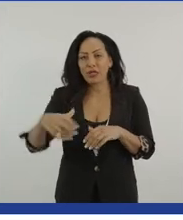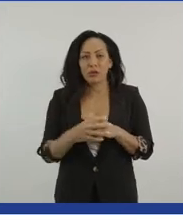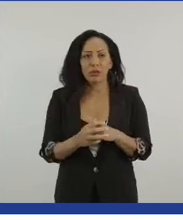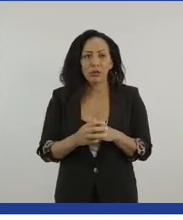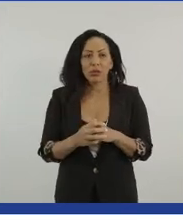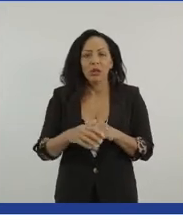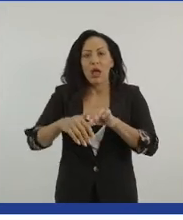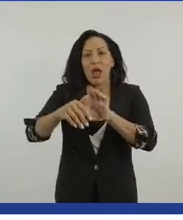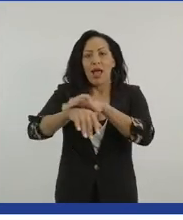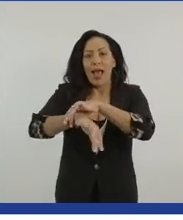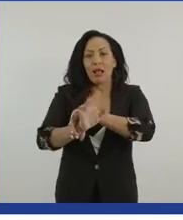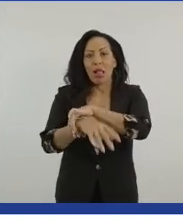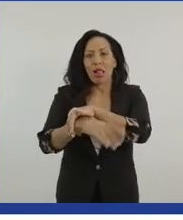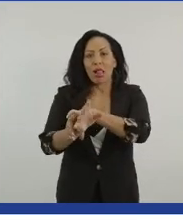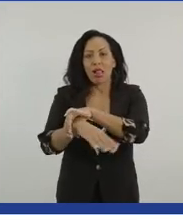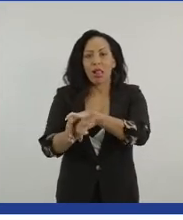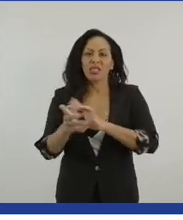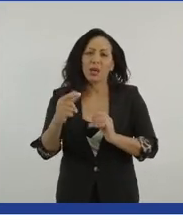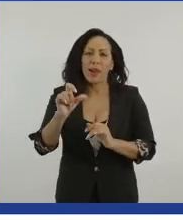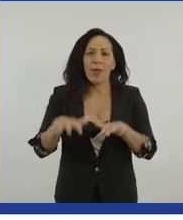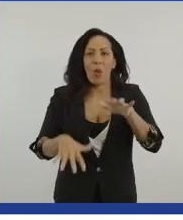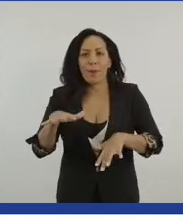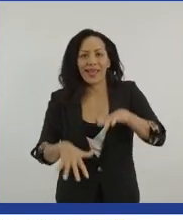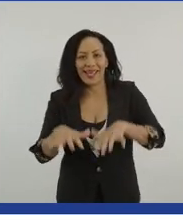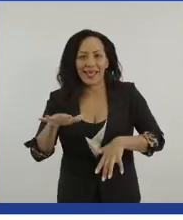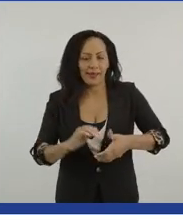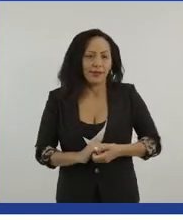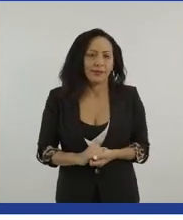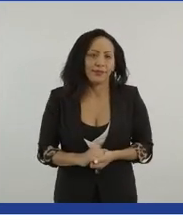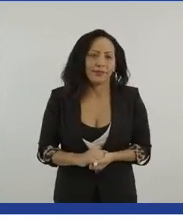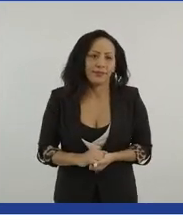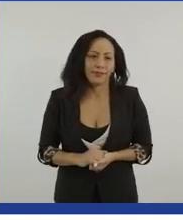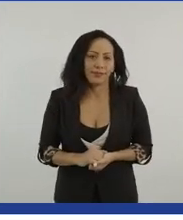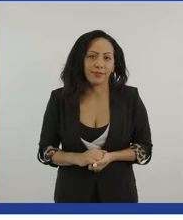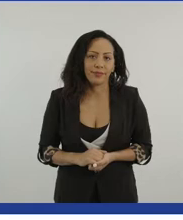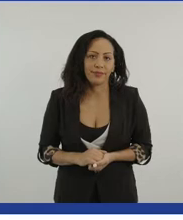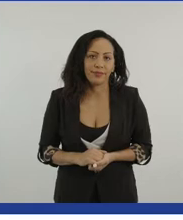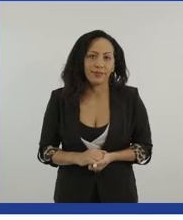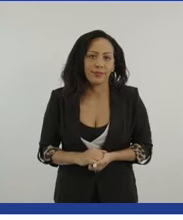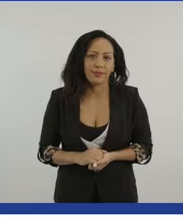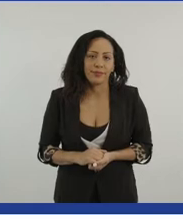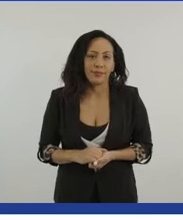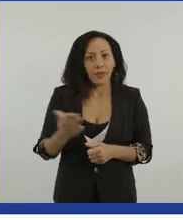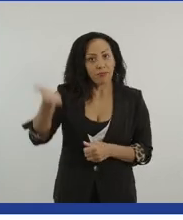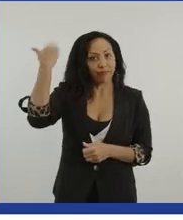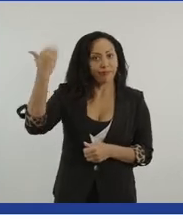a bit arthritic, some a bit wobbly. Um, but, previous to that, I was quite active